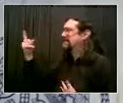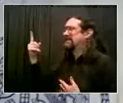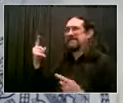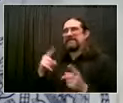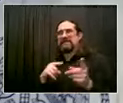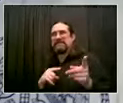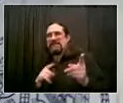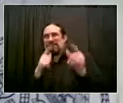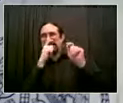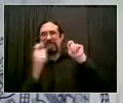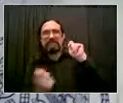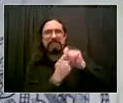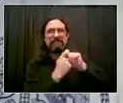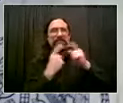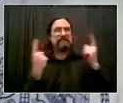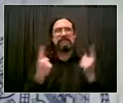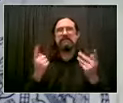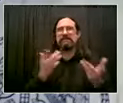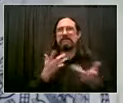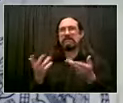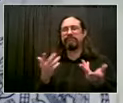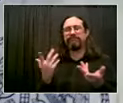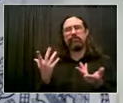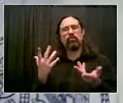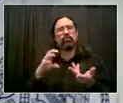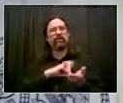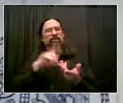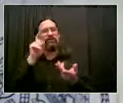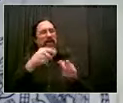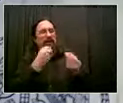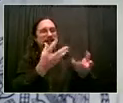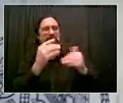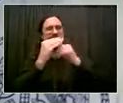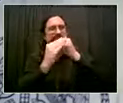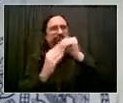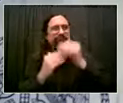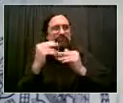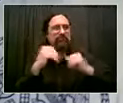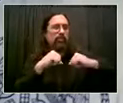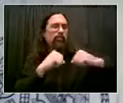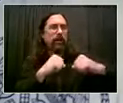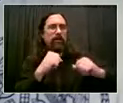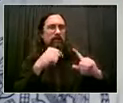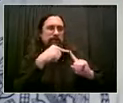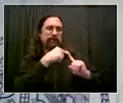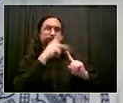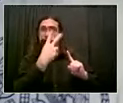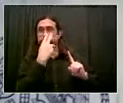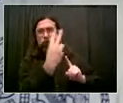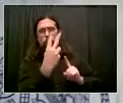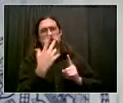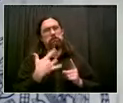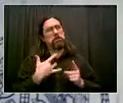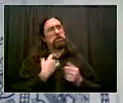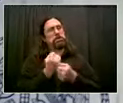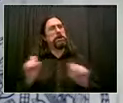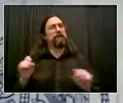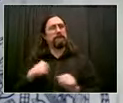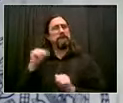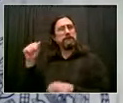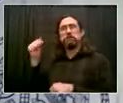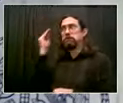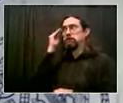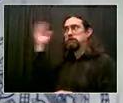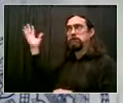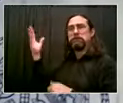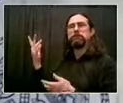Witnesses can be hesitant. We've seen more of that hesitancy. Witnesses have cooperated only in 25% of the shootings this